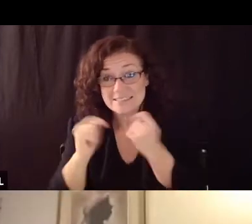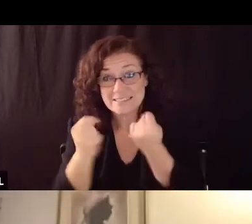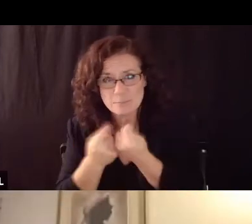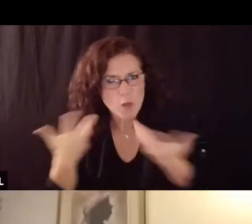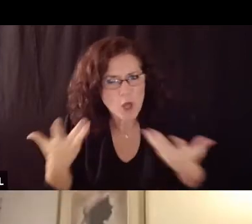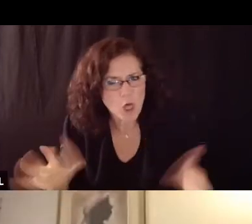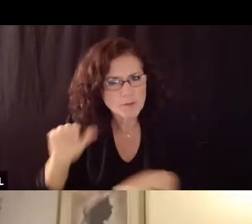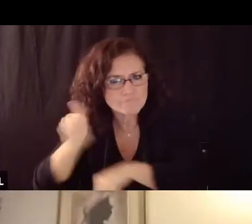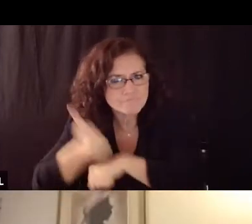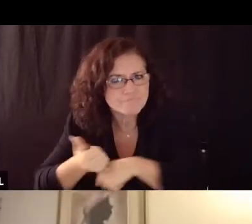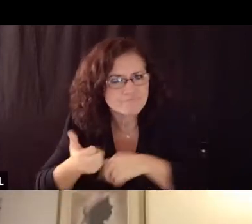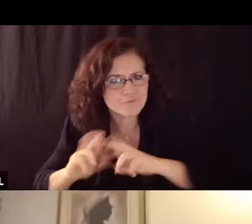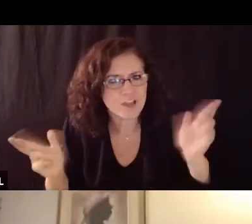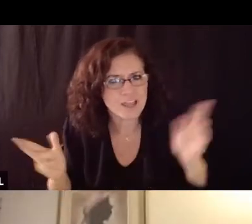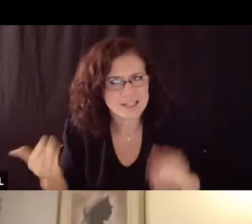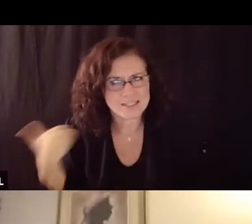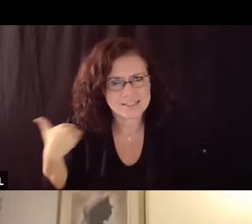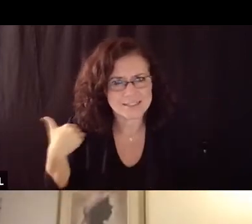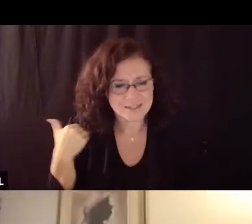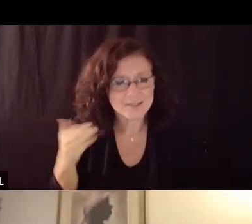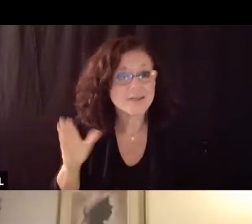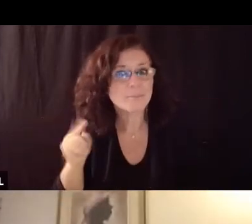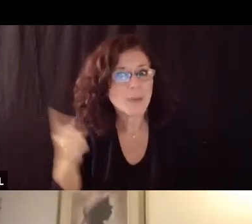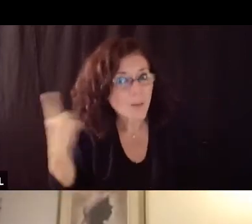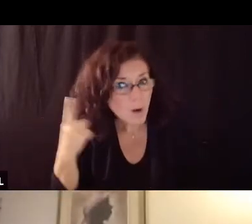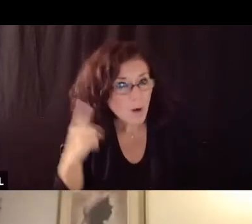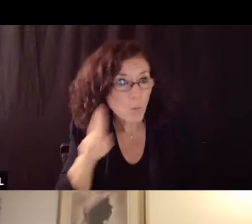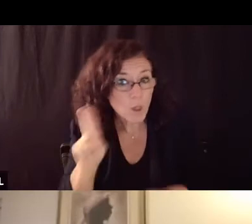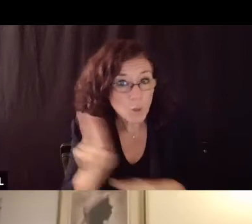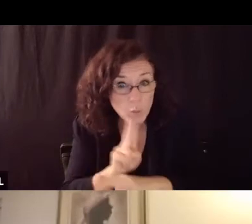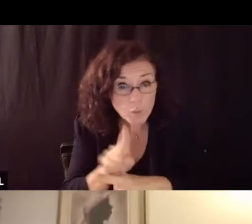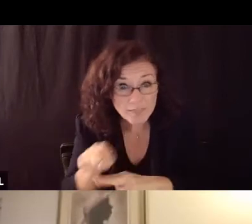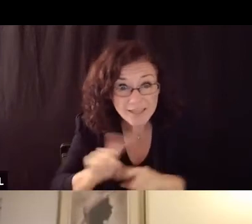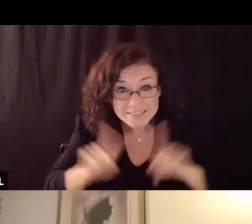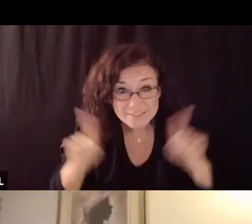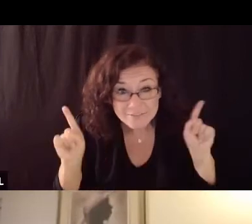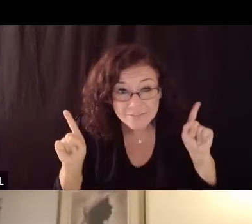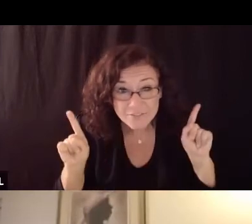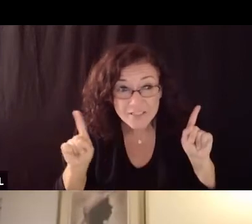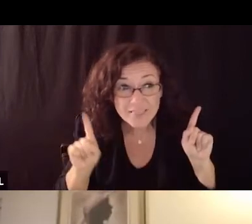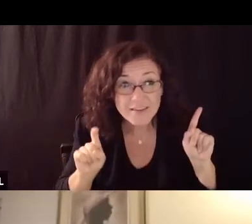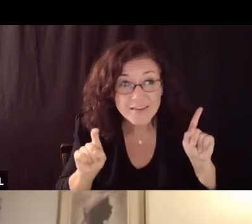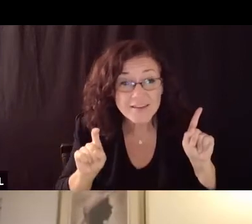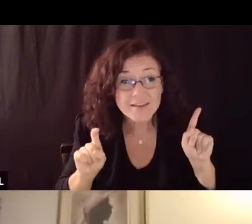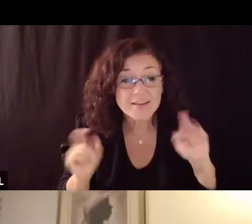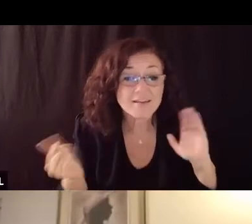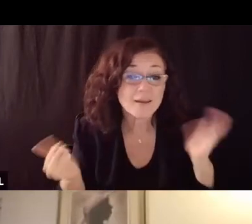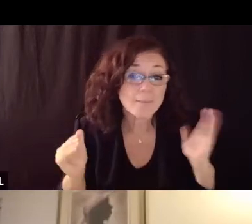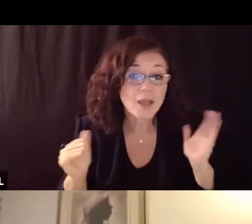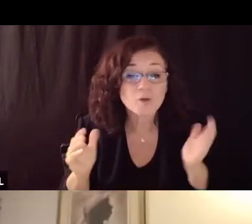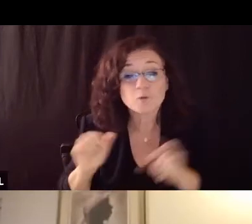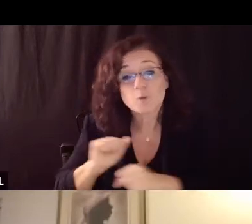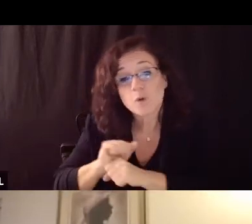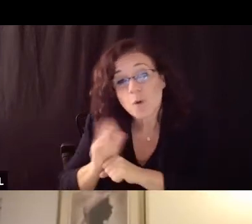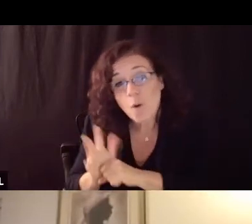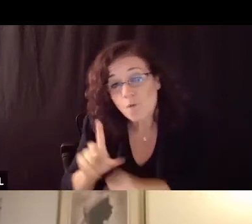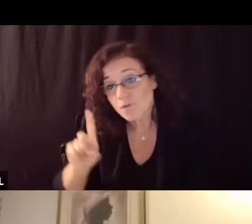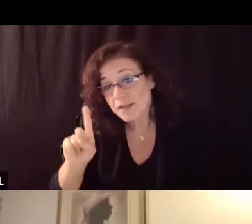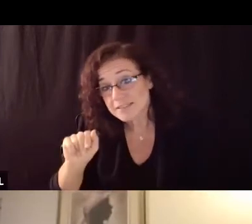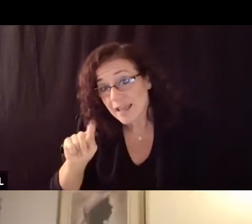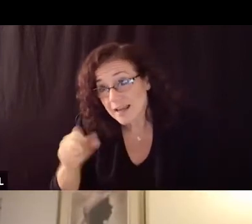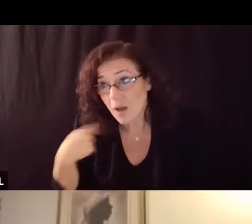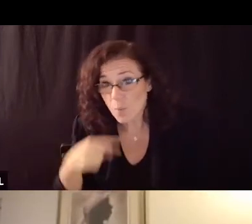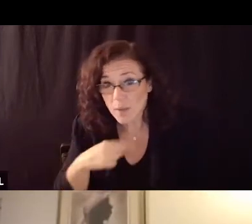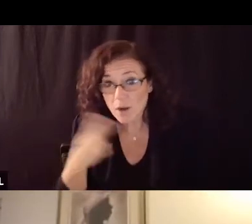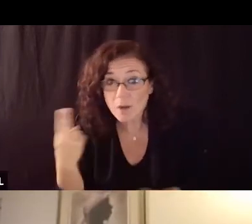place anyway but i was just wondering is there a different approach that we'll be using based on the data that coming through covid now can we do it better